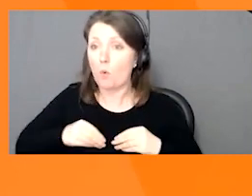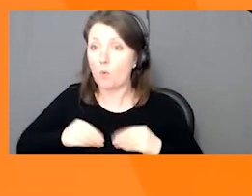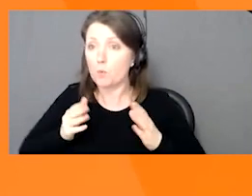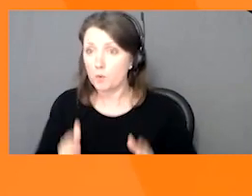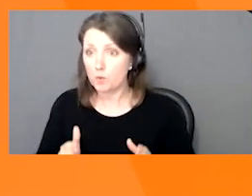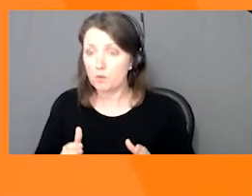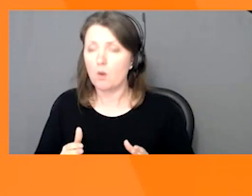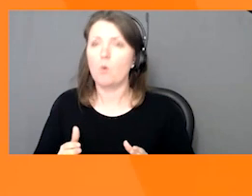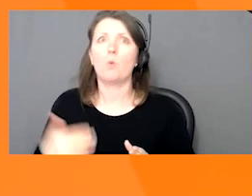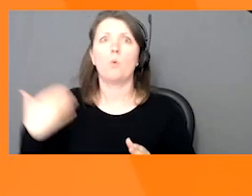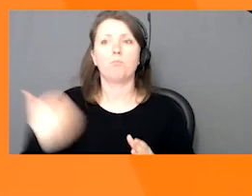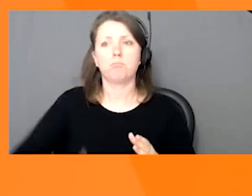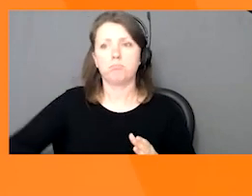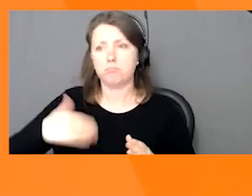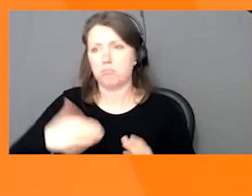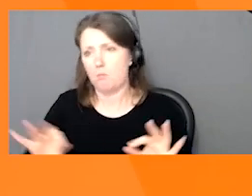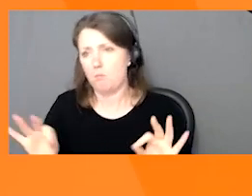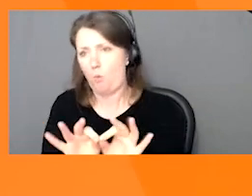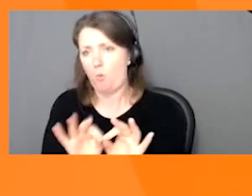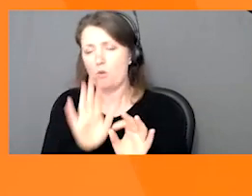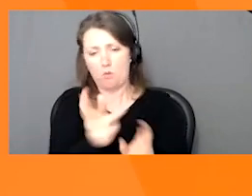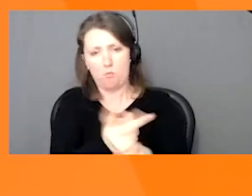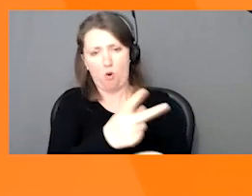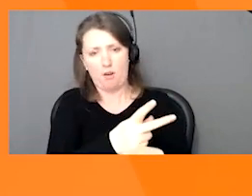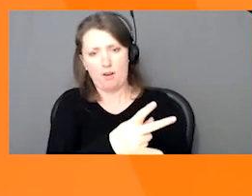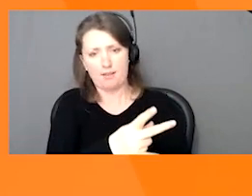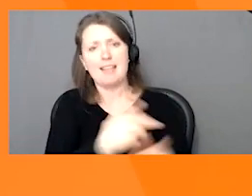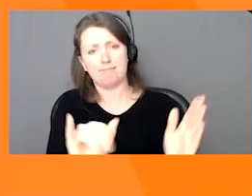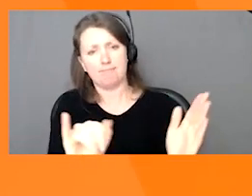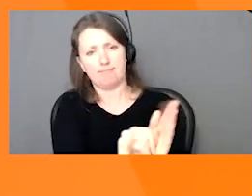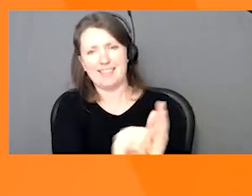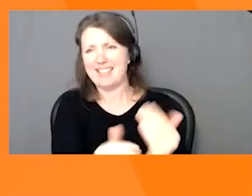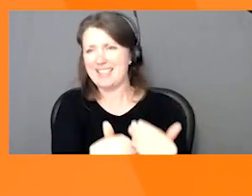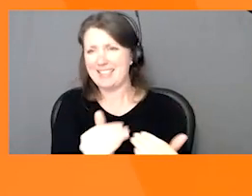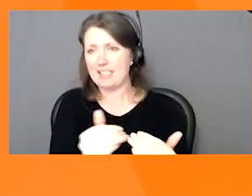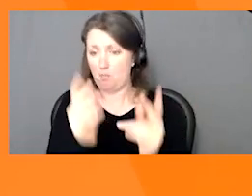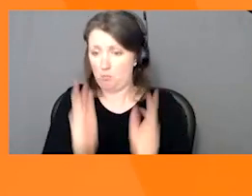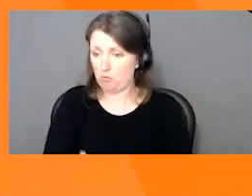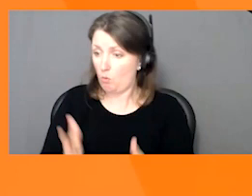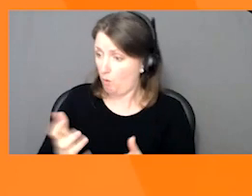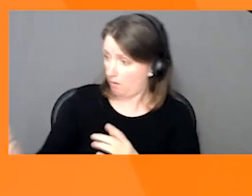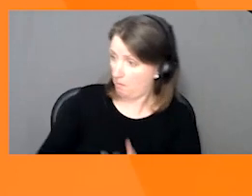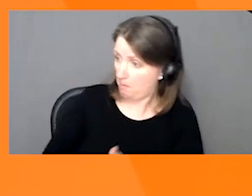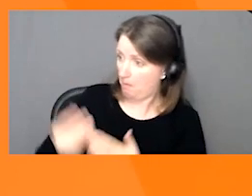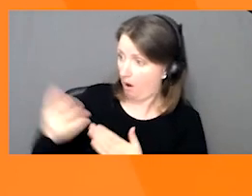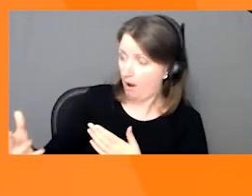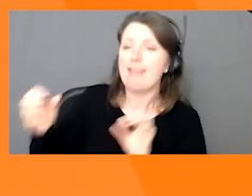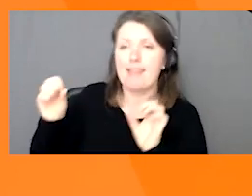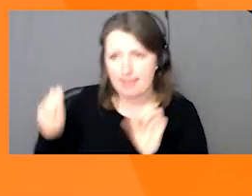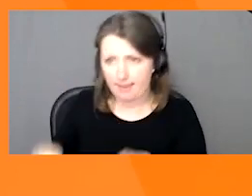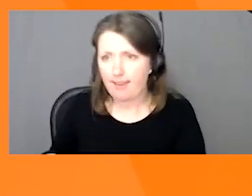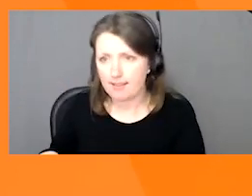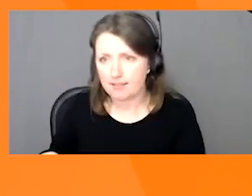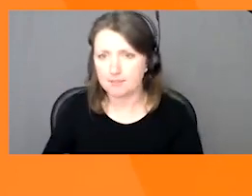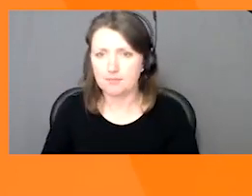important to ensure your product is uniquely identified by your customer and so it's not confused by other products. If a product is